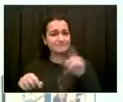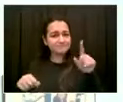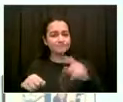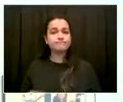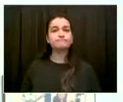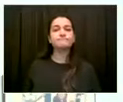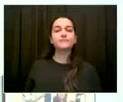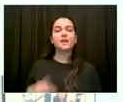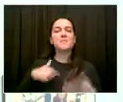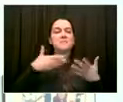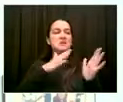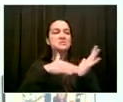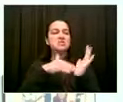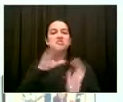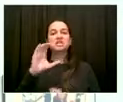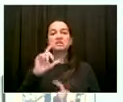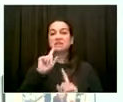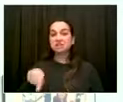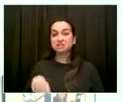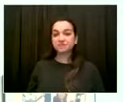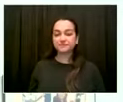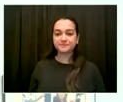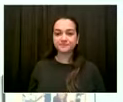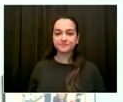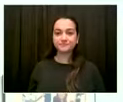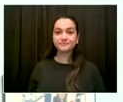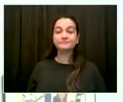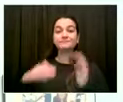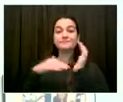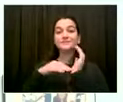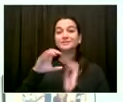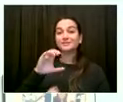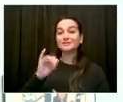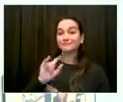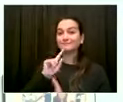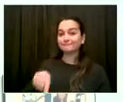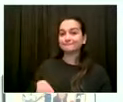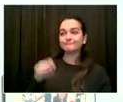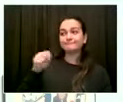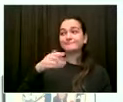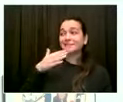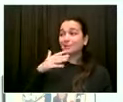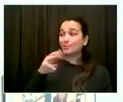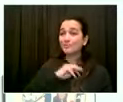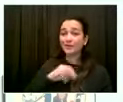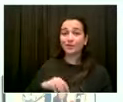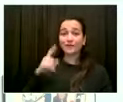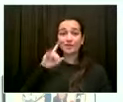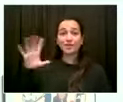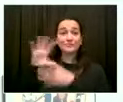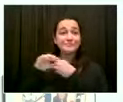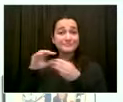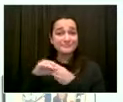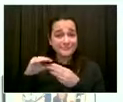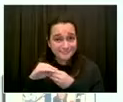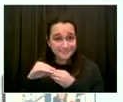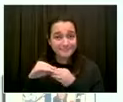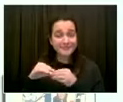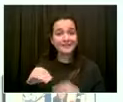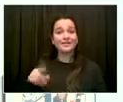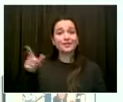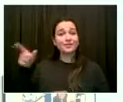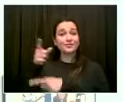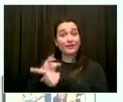Thank you, Mr. Mayor, and I think that's exactly right. There has been so much that has been done by the administration to ensure